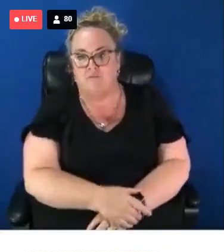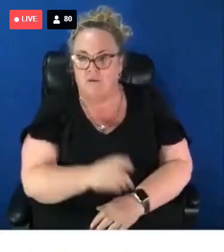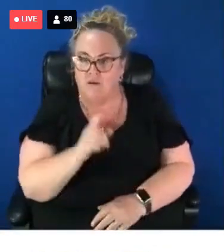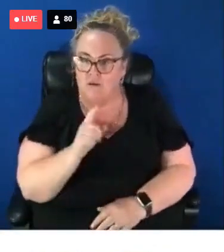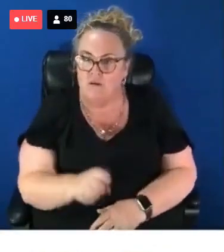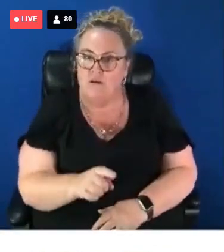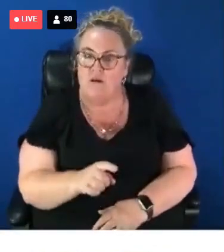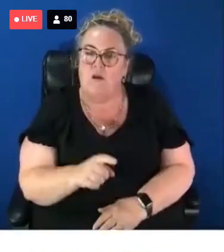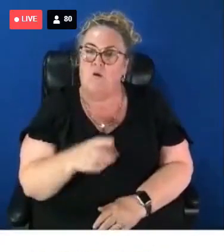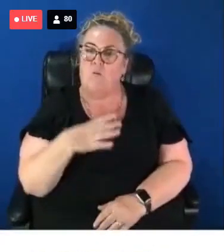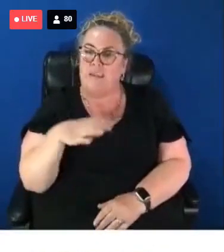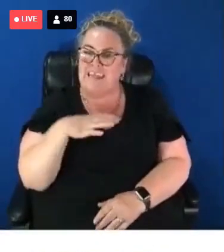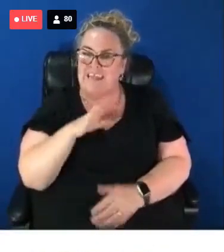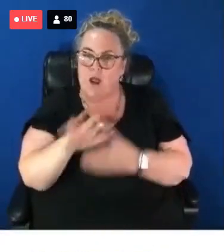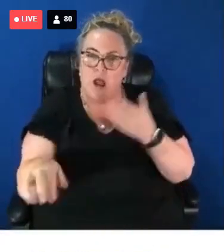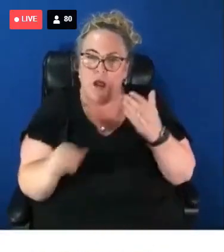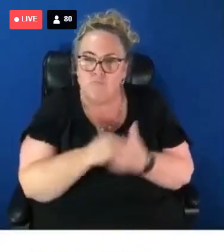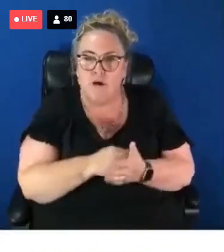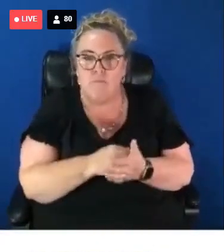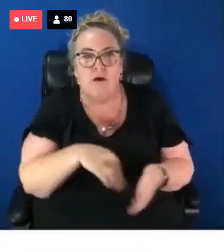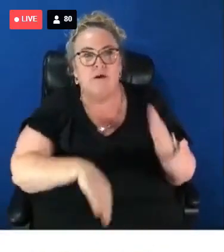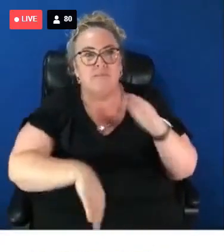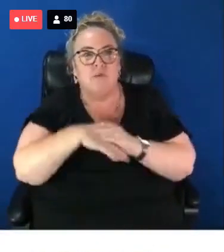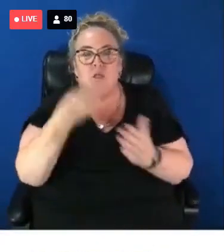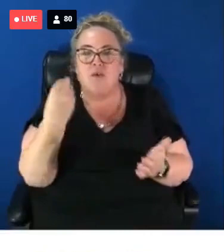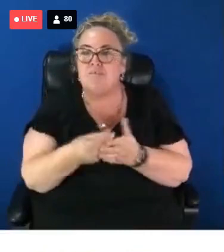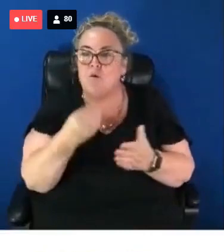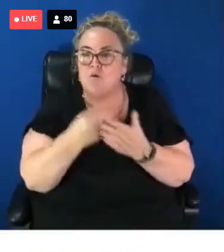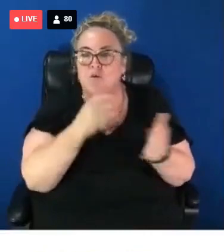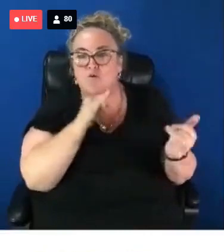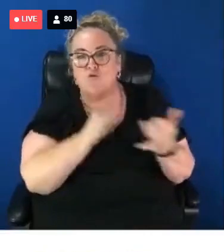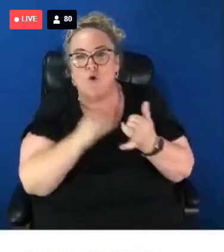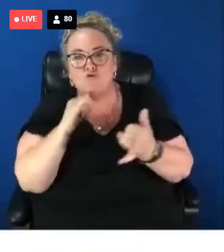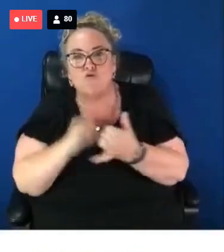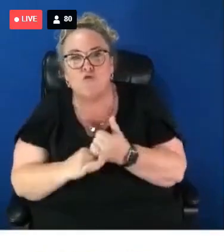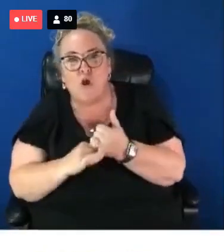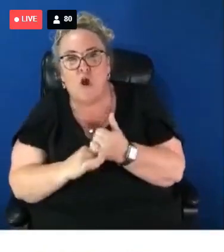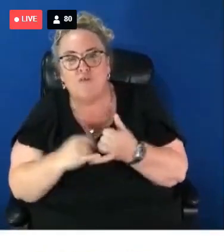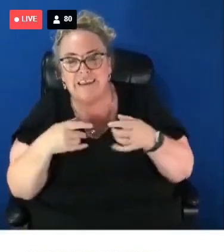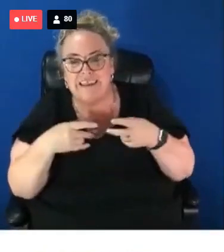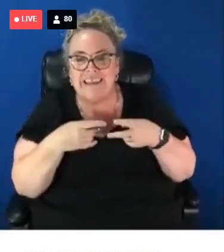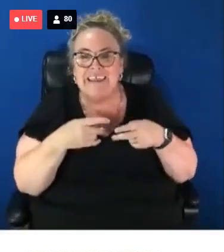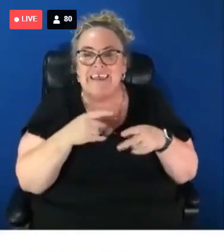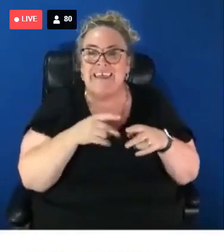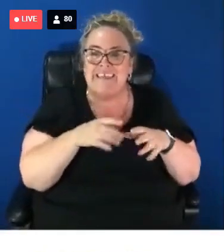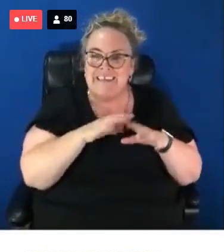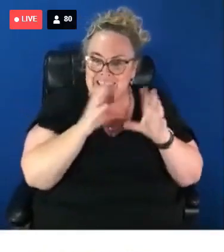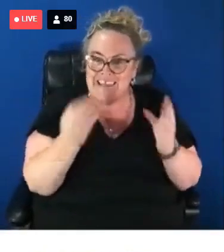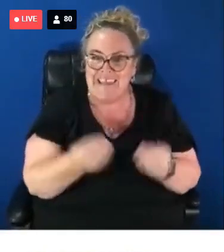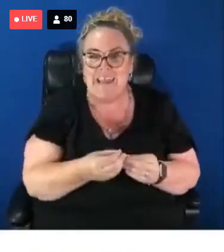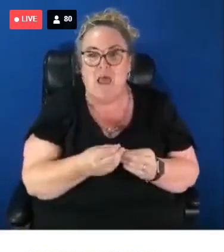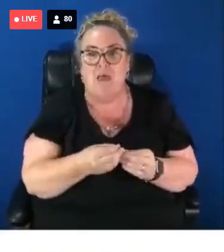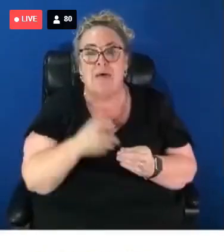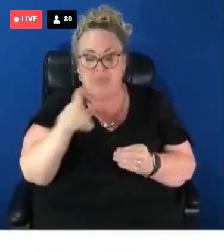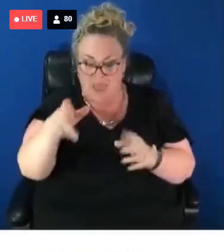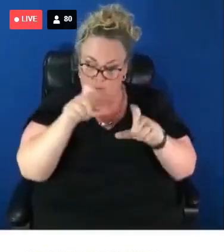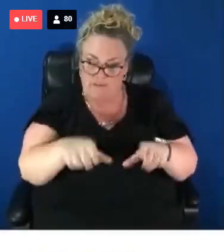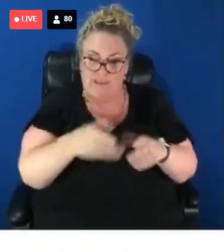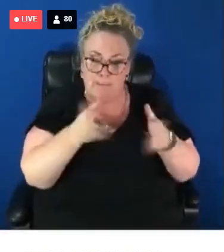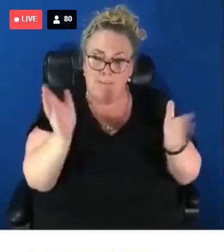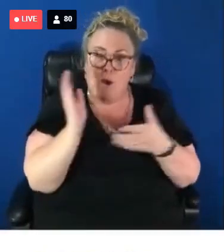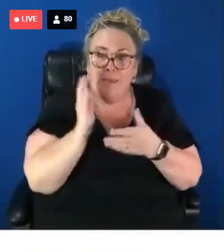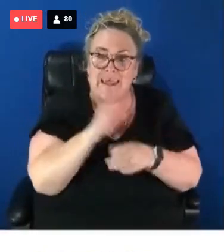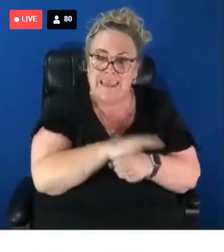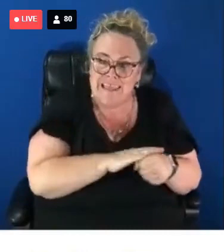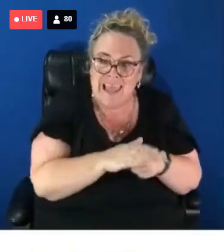funded Social Security system that stays within the public sector and stays within the civil service. That is absolutely based on